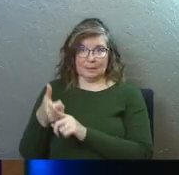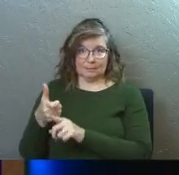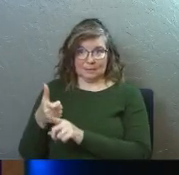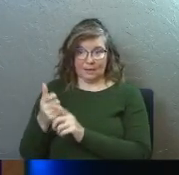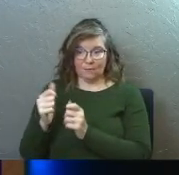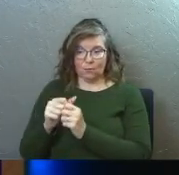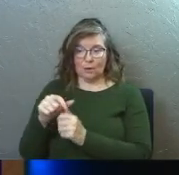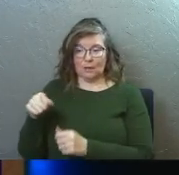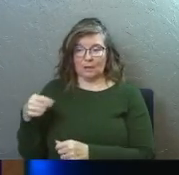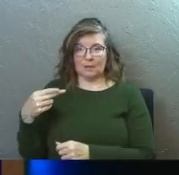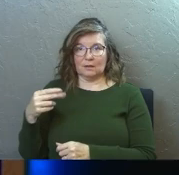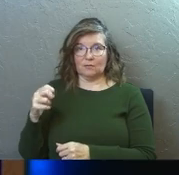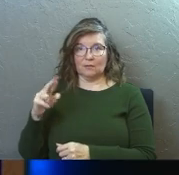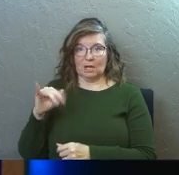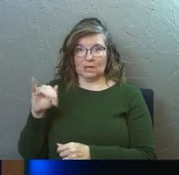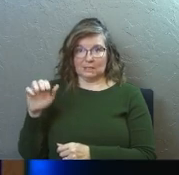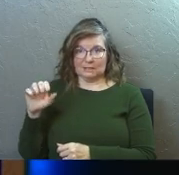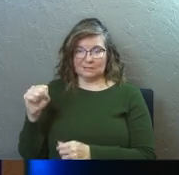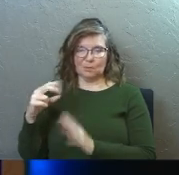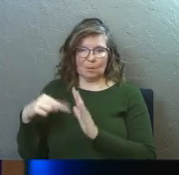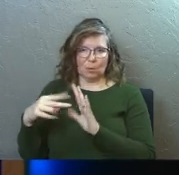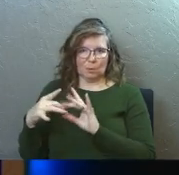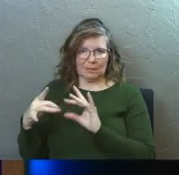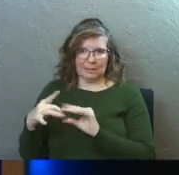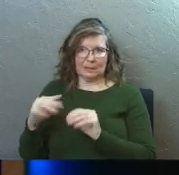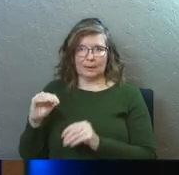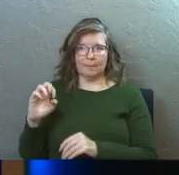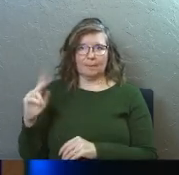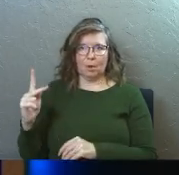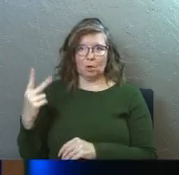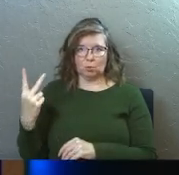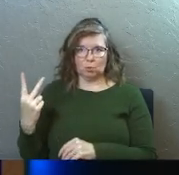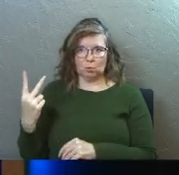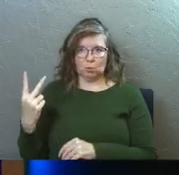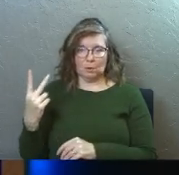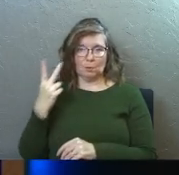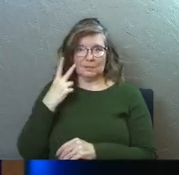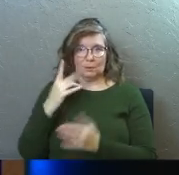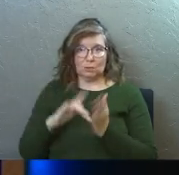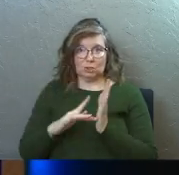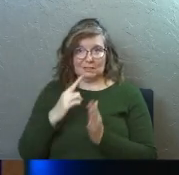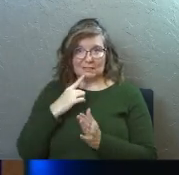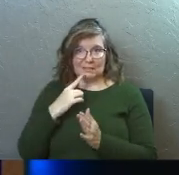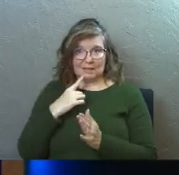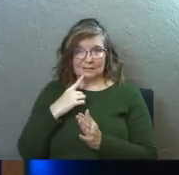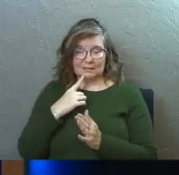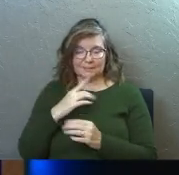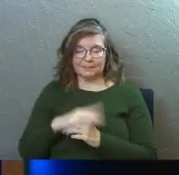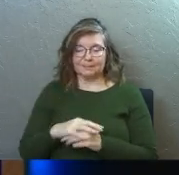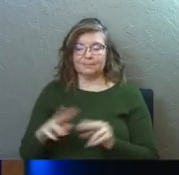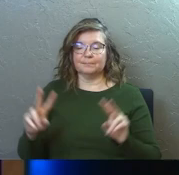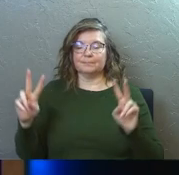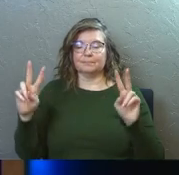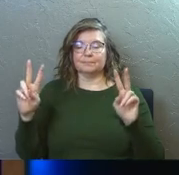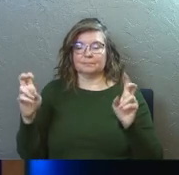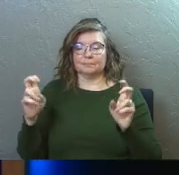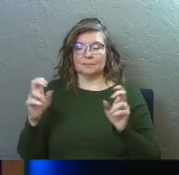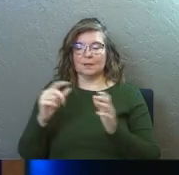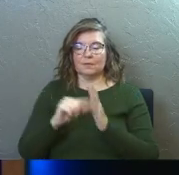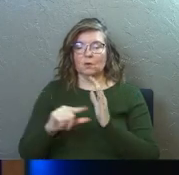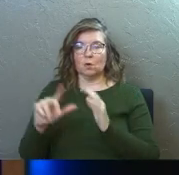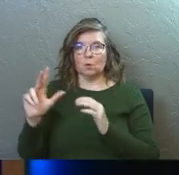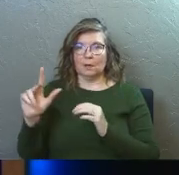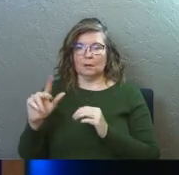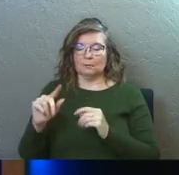some Pharisees and his disciples. So I'm going to read this to you in Mark 2, and we're going to see what Jesus says about the Sabbath later on in the New Testament. Verse